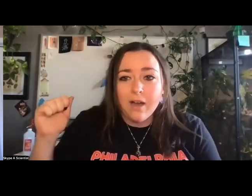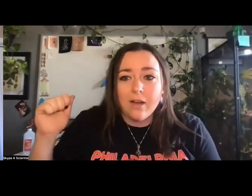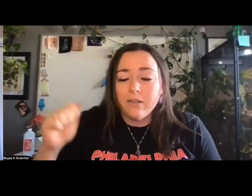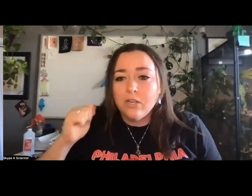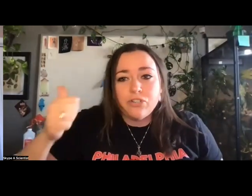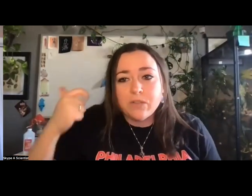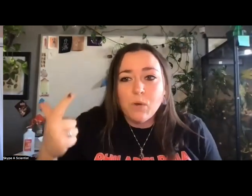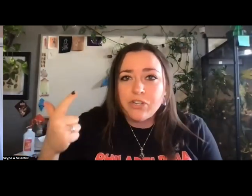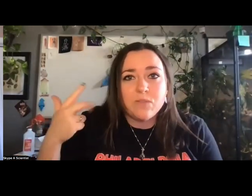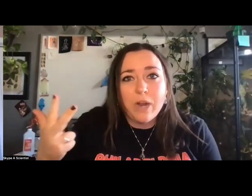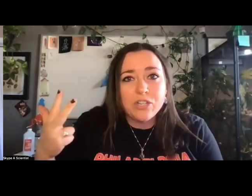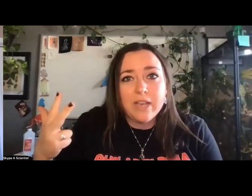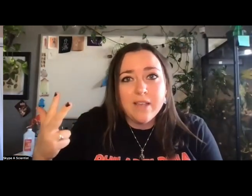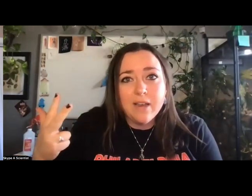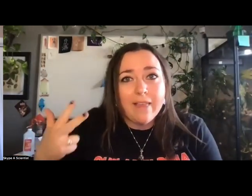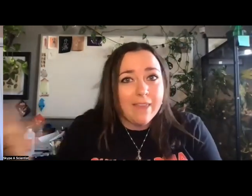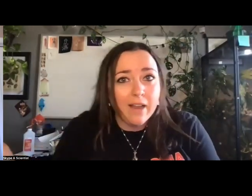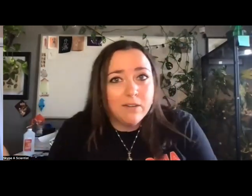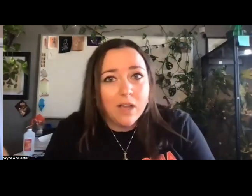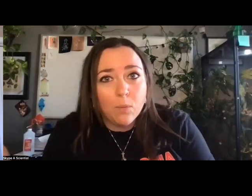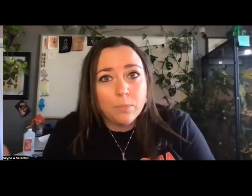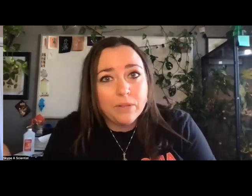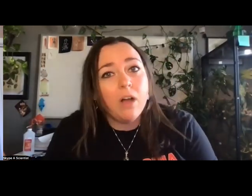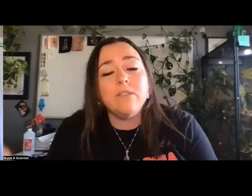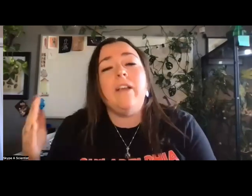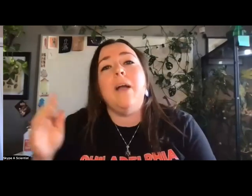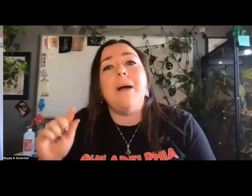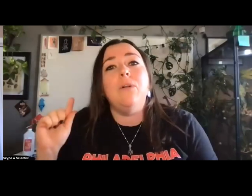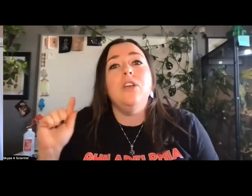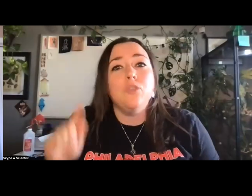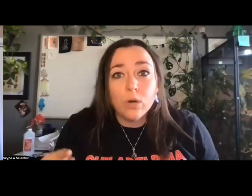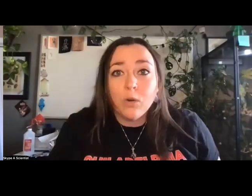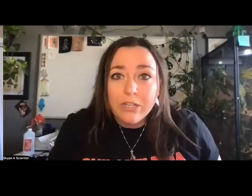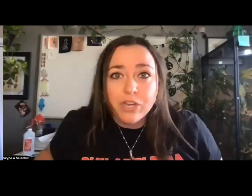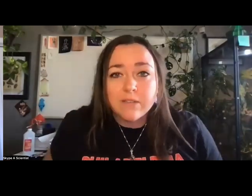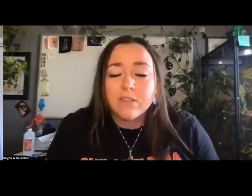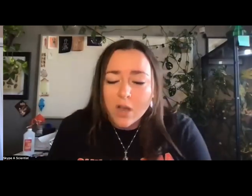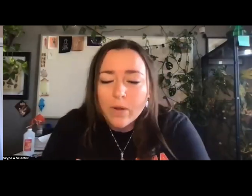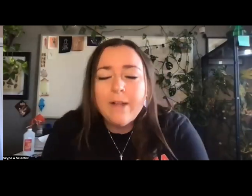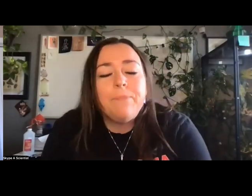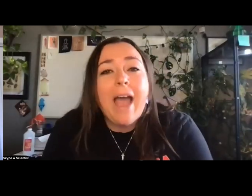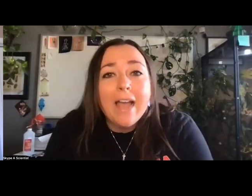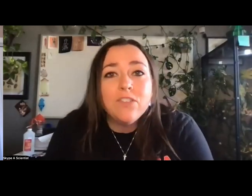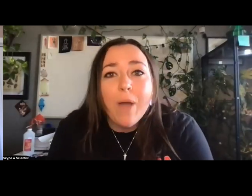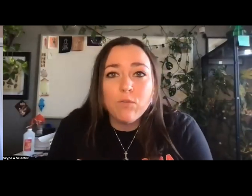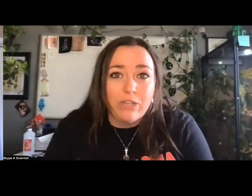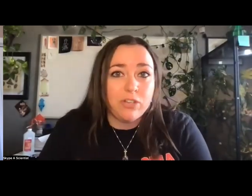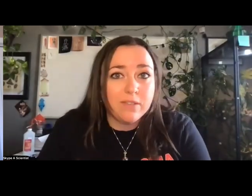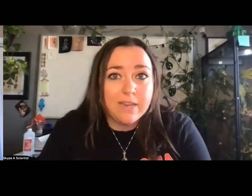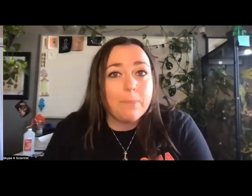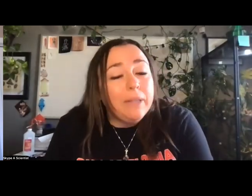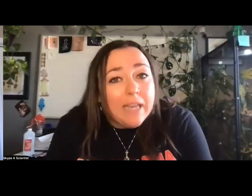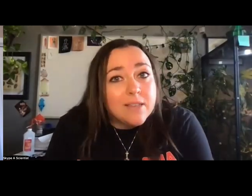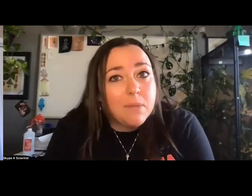who she is, what she does, why she likes it. And then we'll be talking about your questions. So as you have